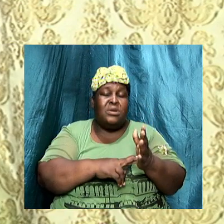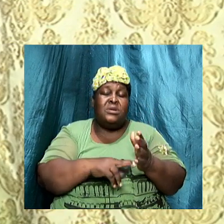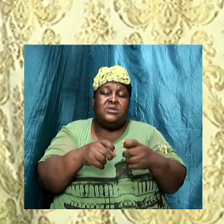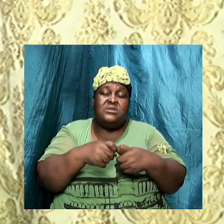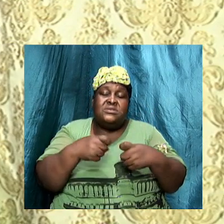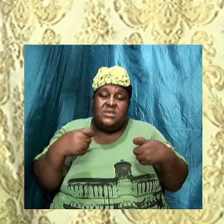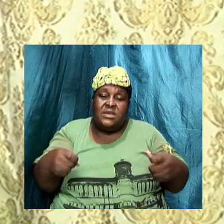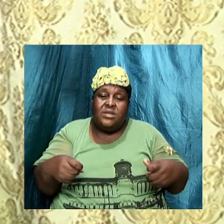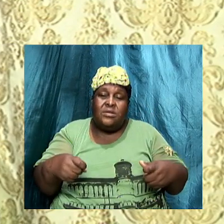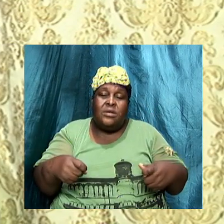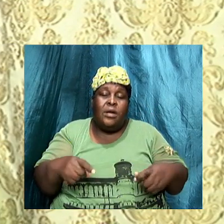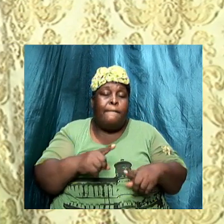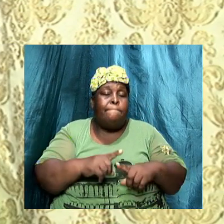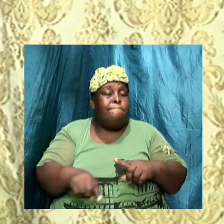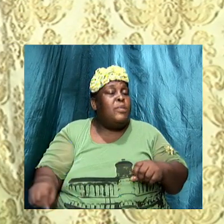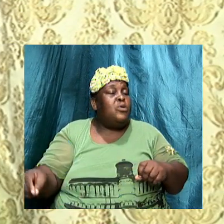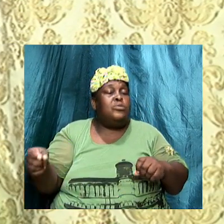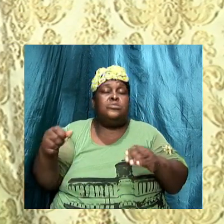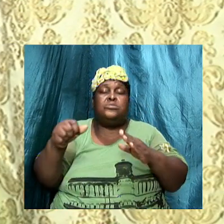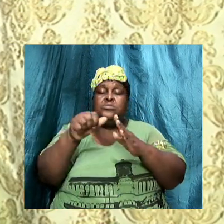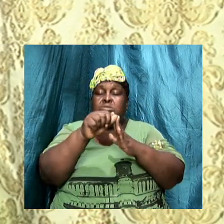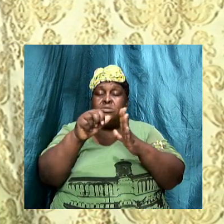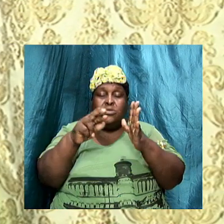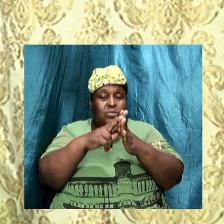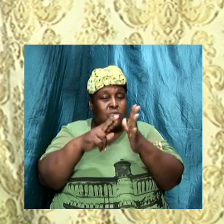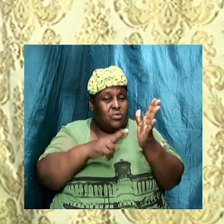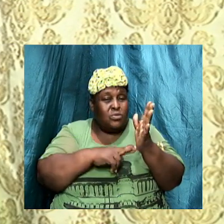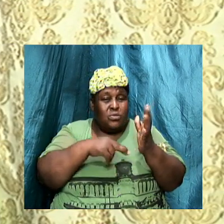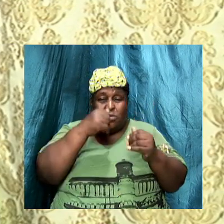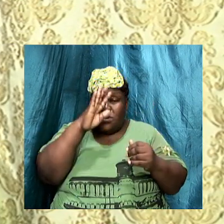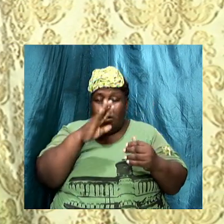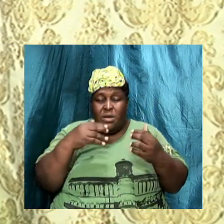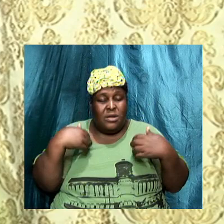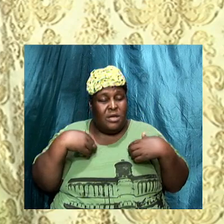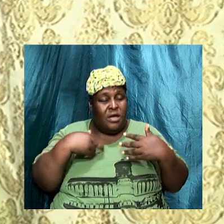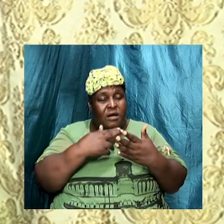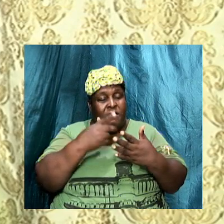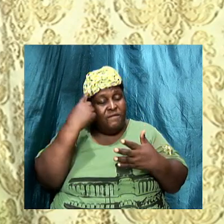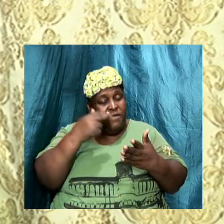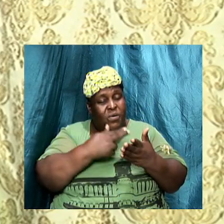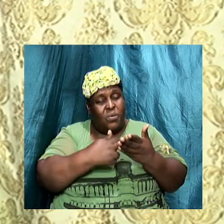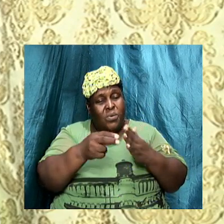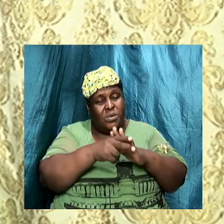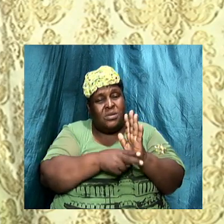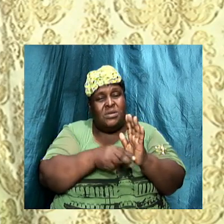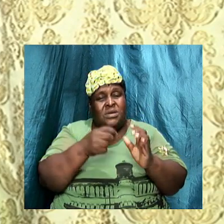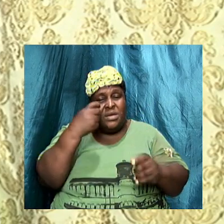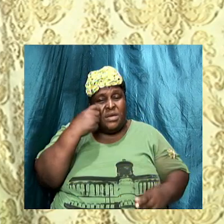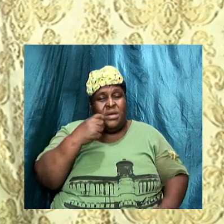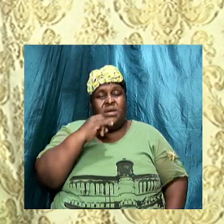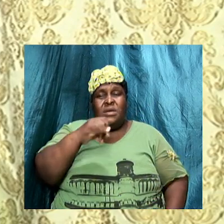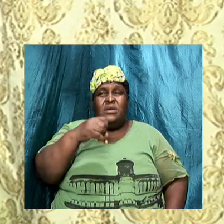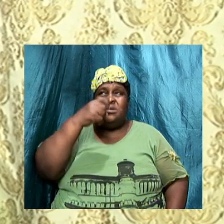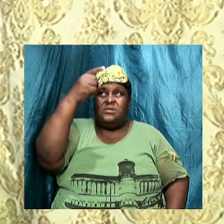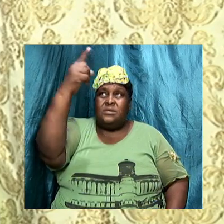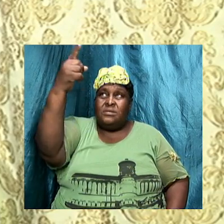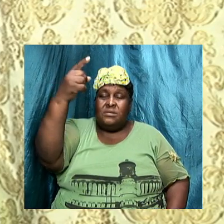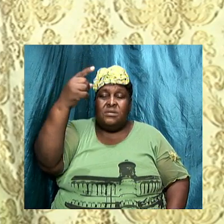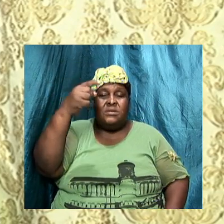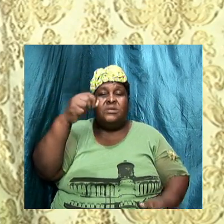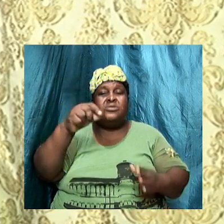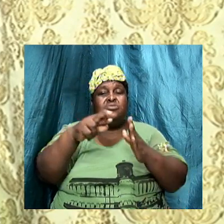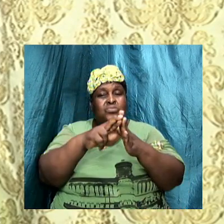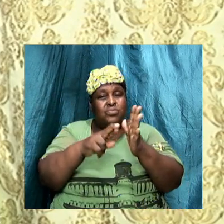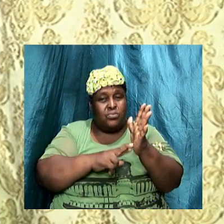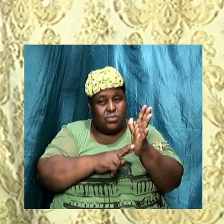standard that God has for holiness is his standard. Be ye holy, the Bible says. For I, the